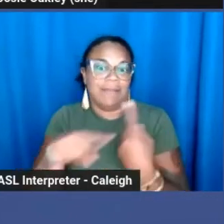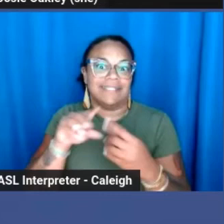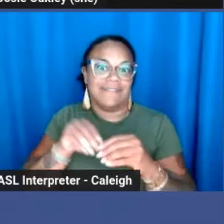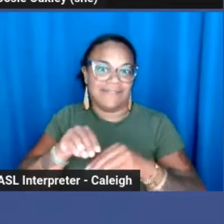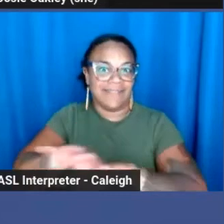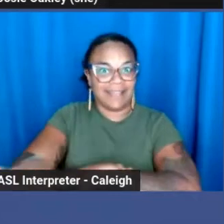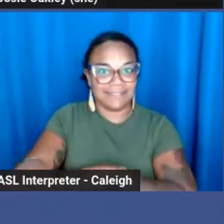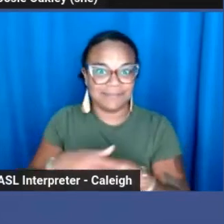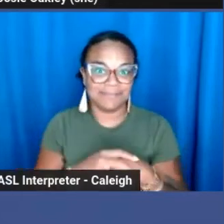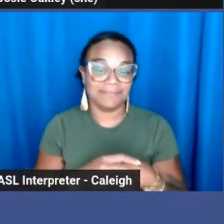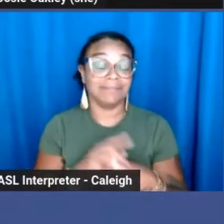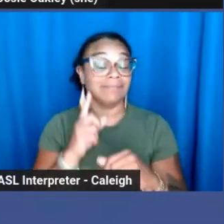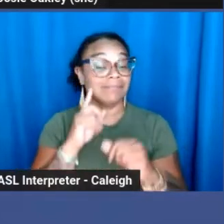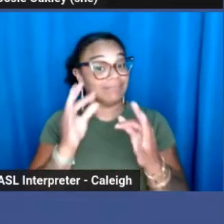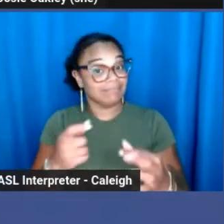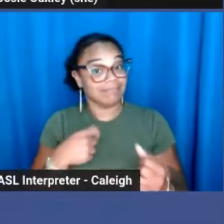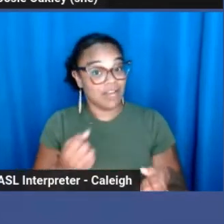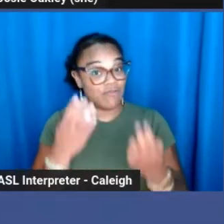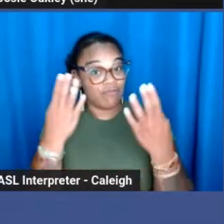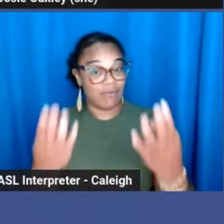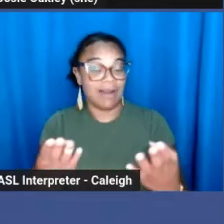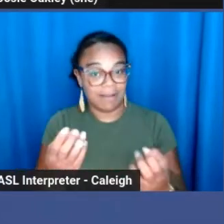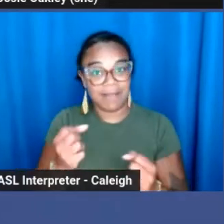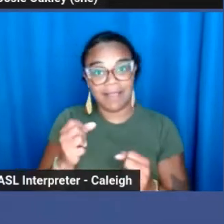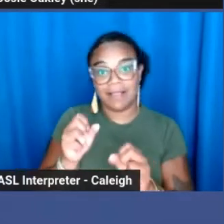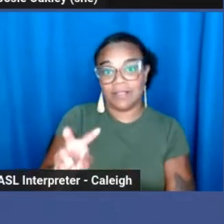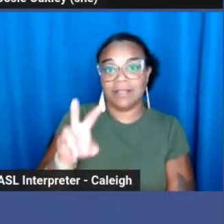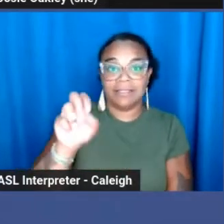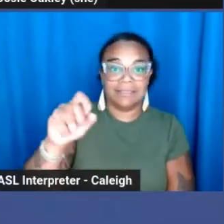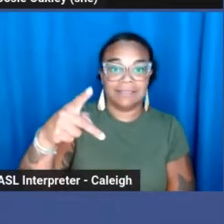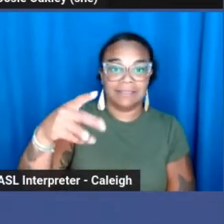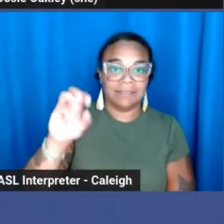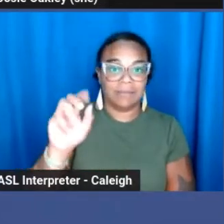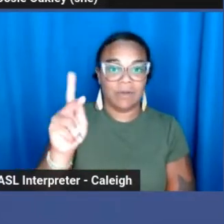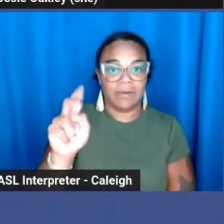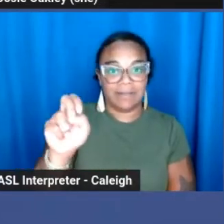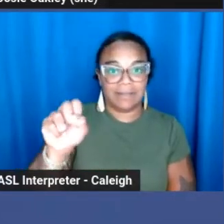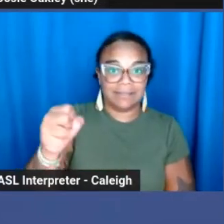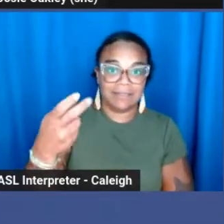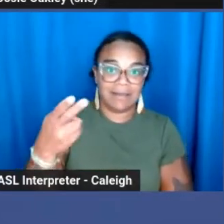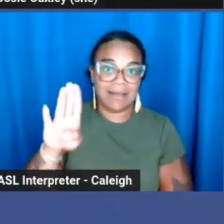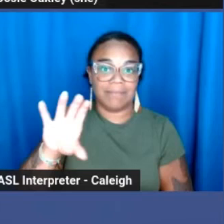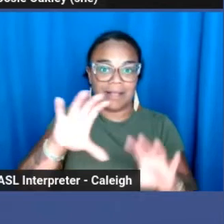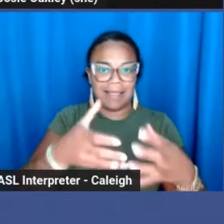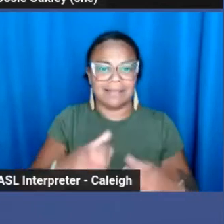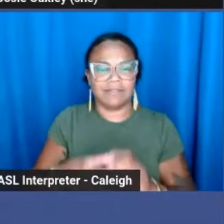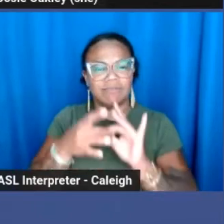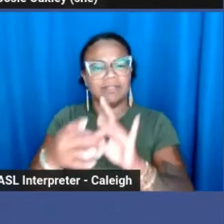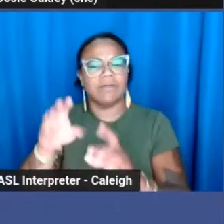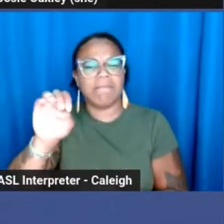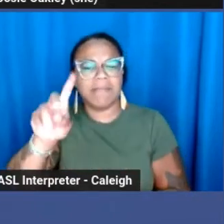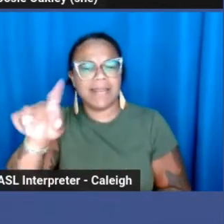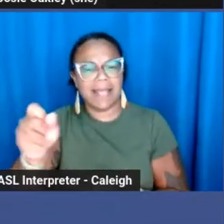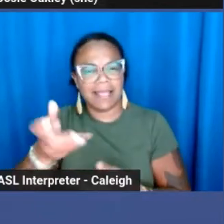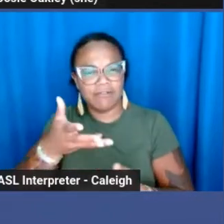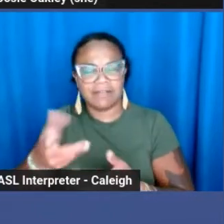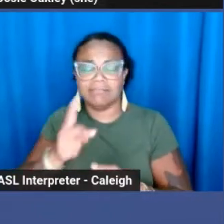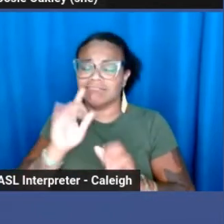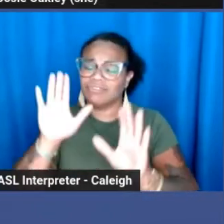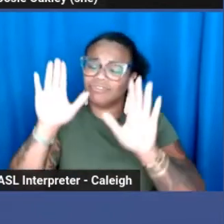I would definitely recommend revisiting the spoke subclasses related to media interactions. They're super great resources.